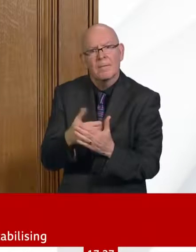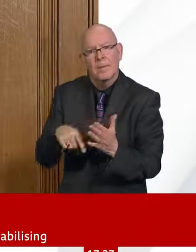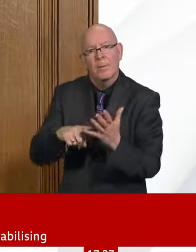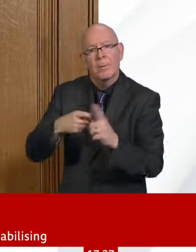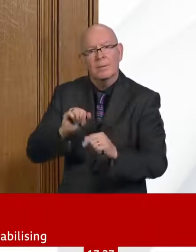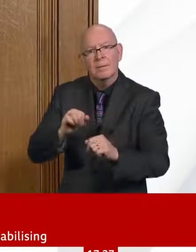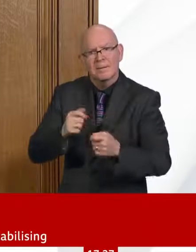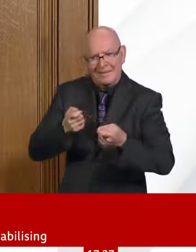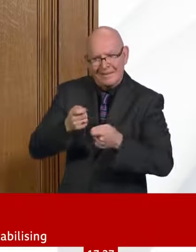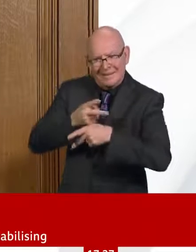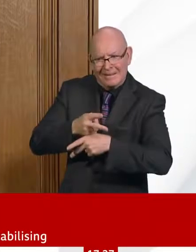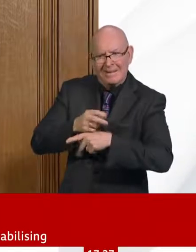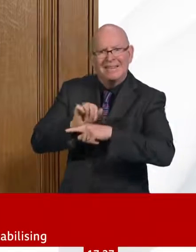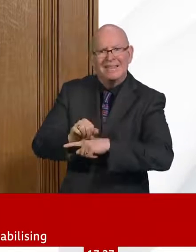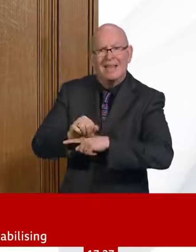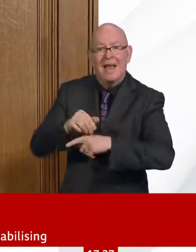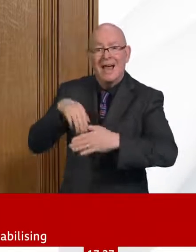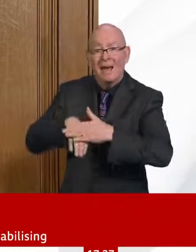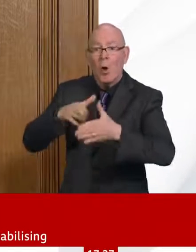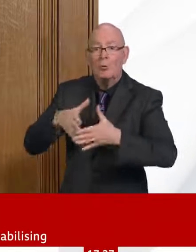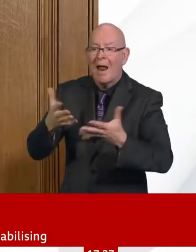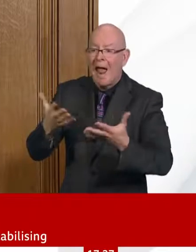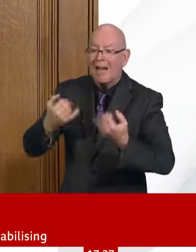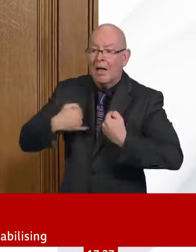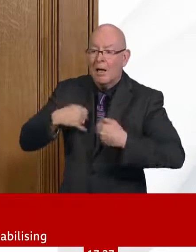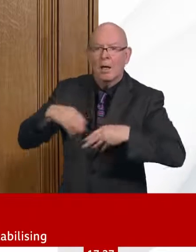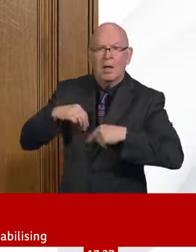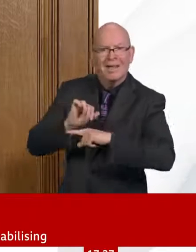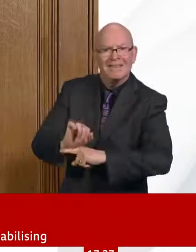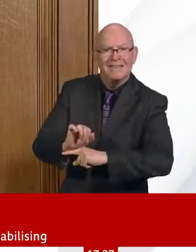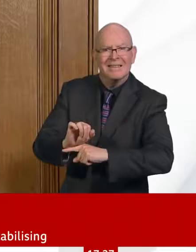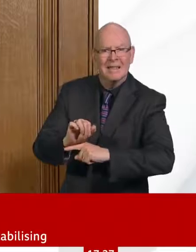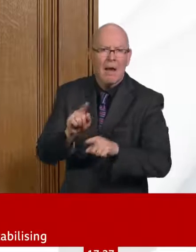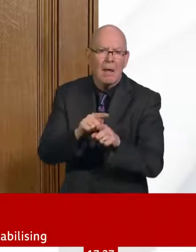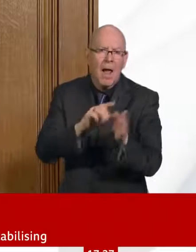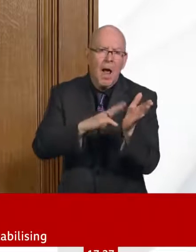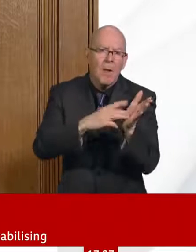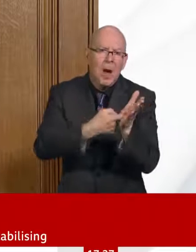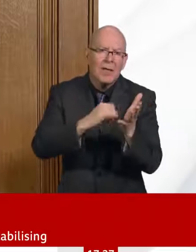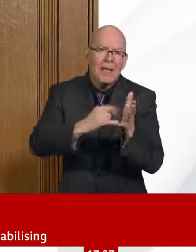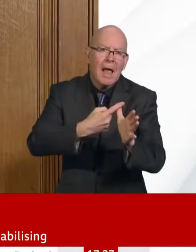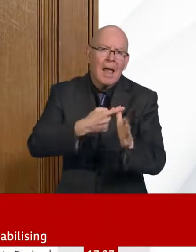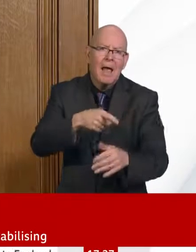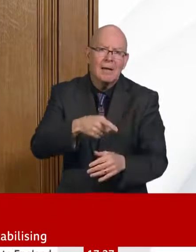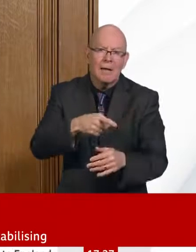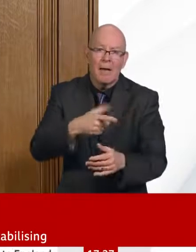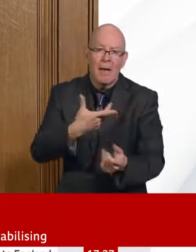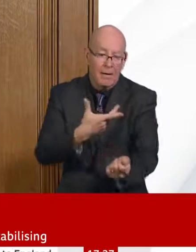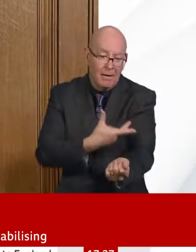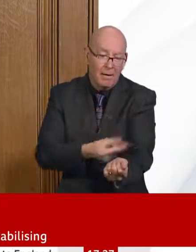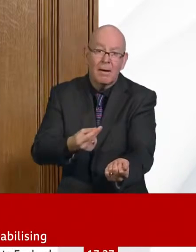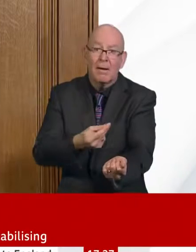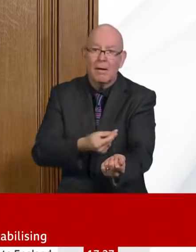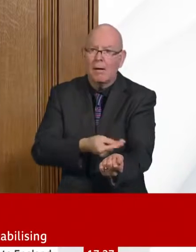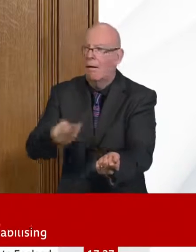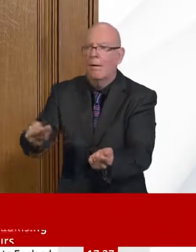and control systems within our hospitals. So we are in a good place going into this epidemic. Having said that, clearly, this is a new